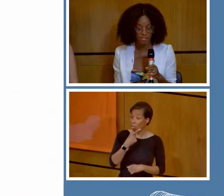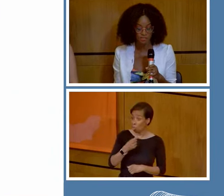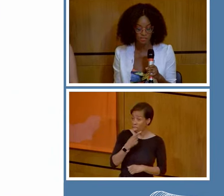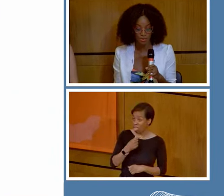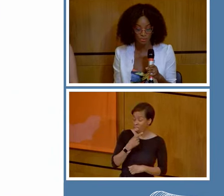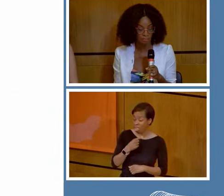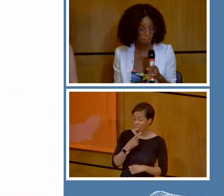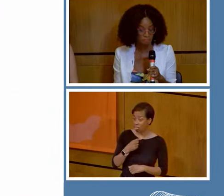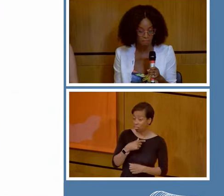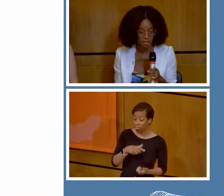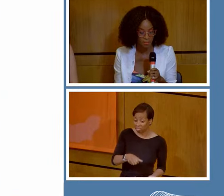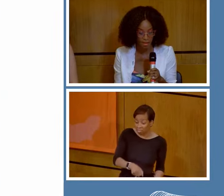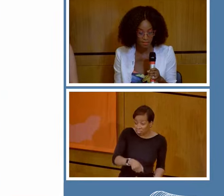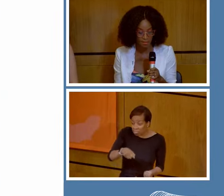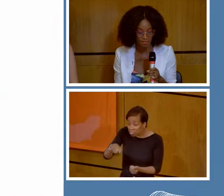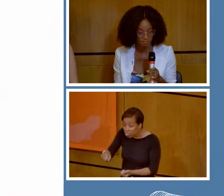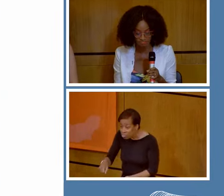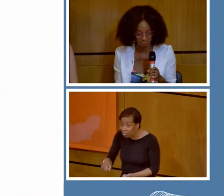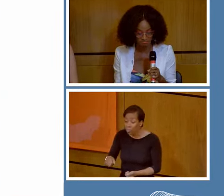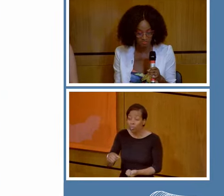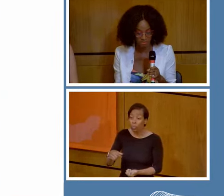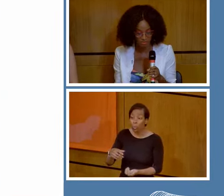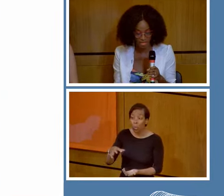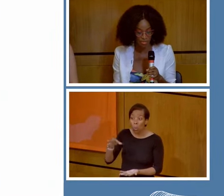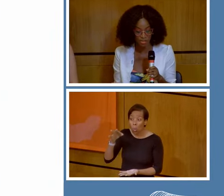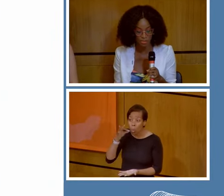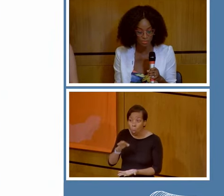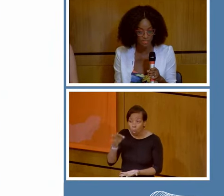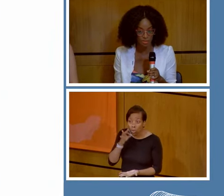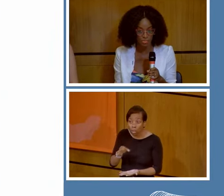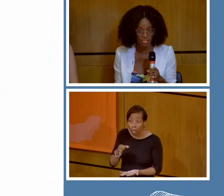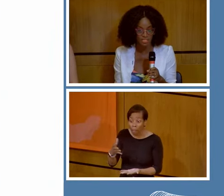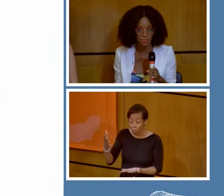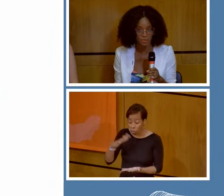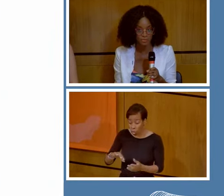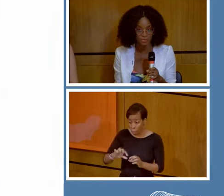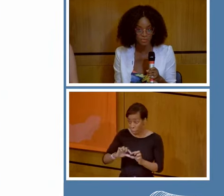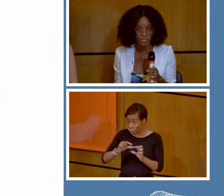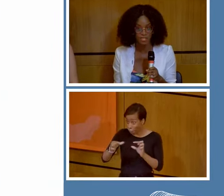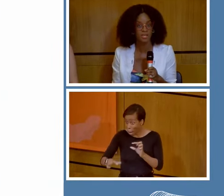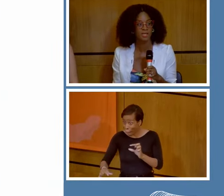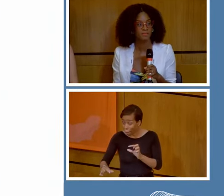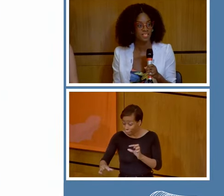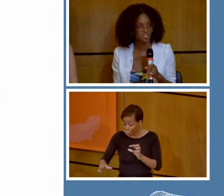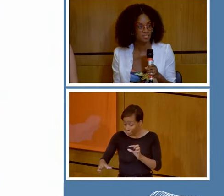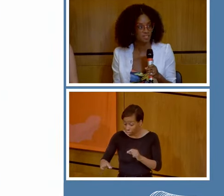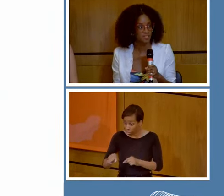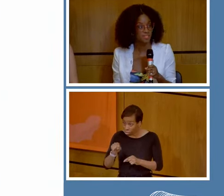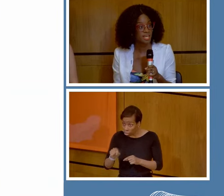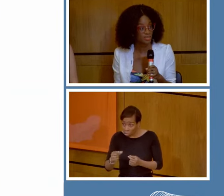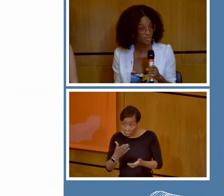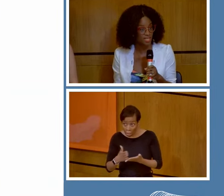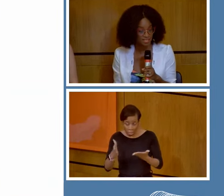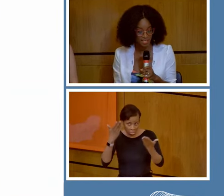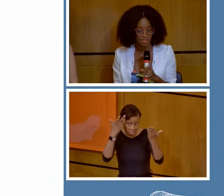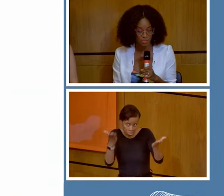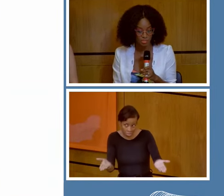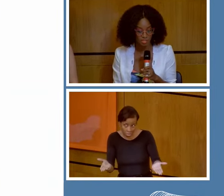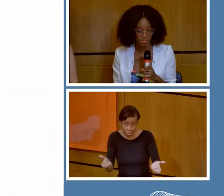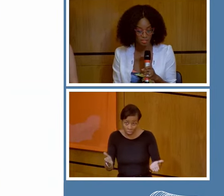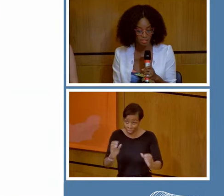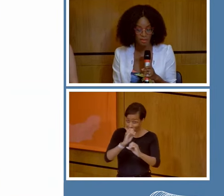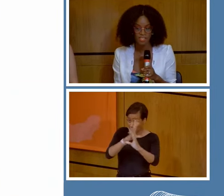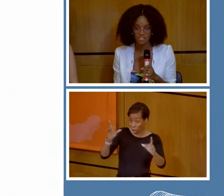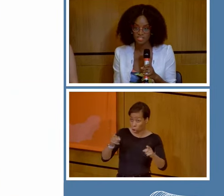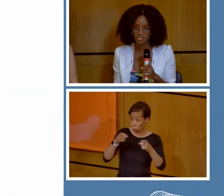from a pipe. And we don't know if this water is possible. Imagine this is how you had to collect